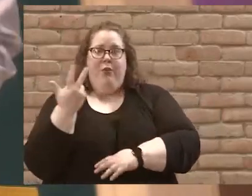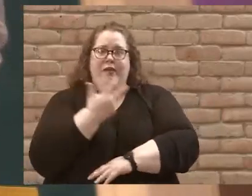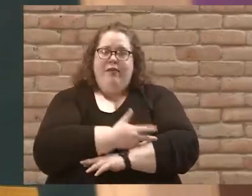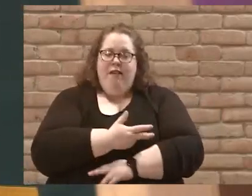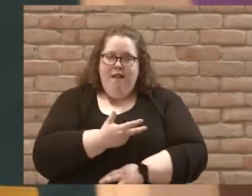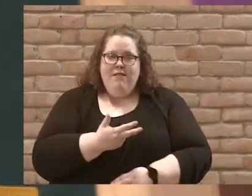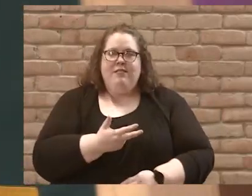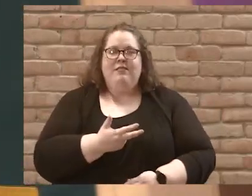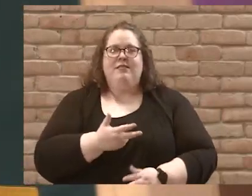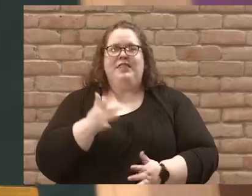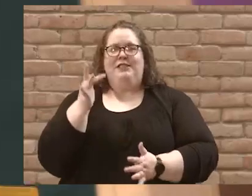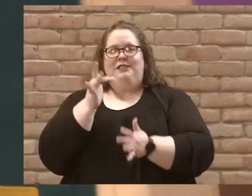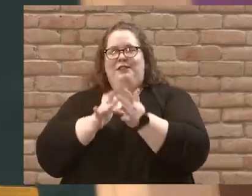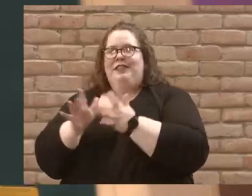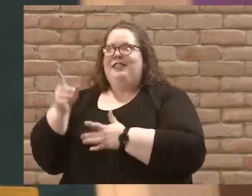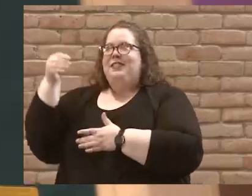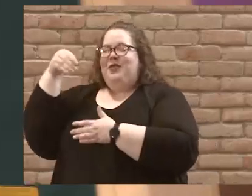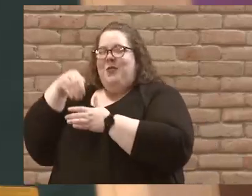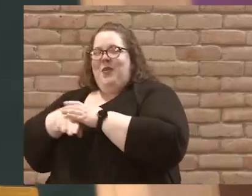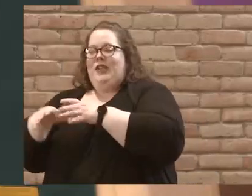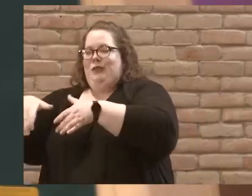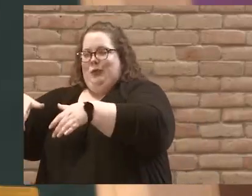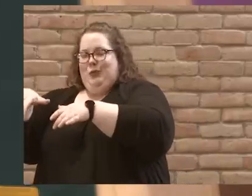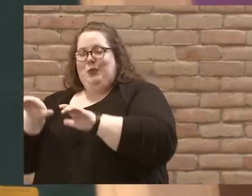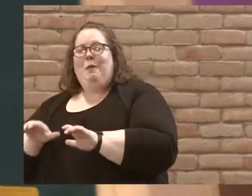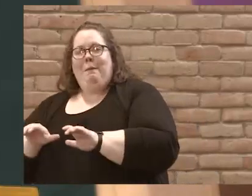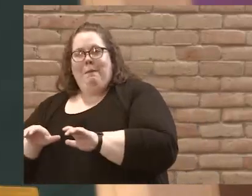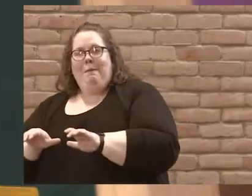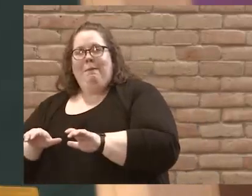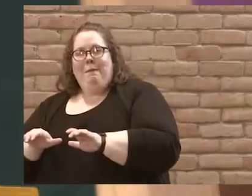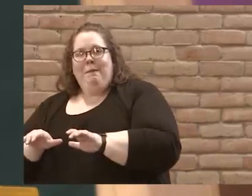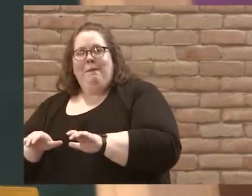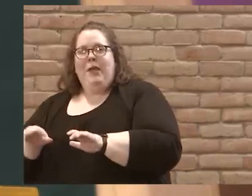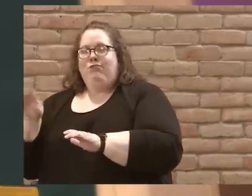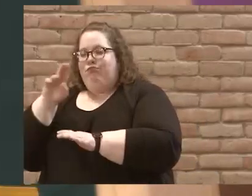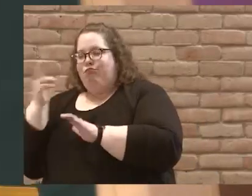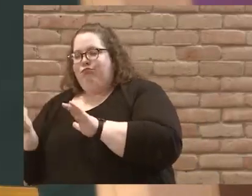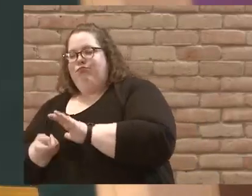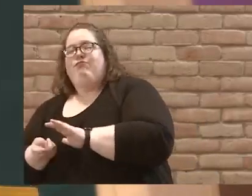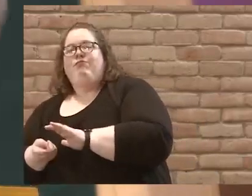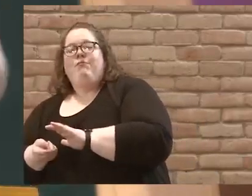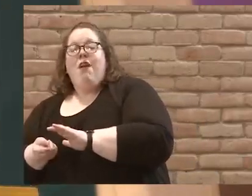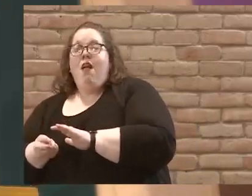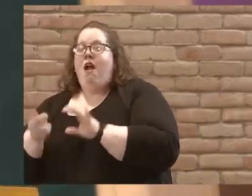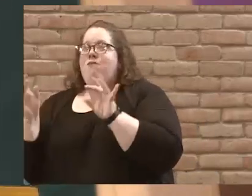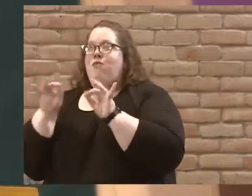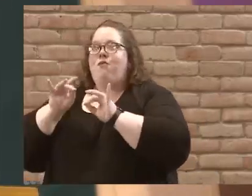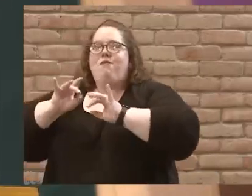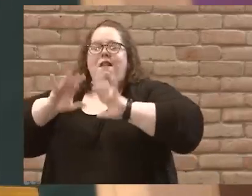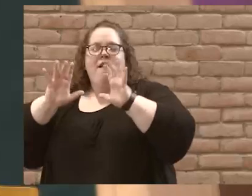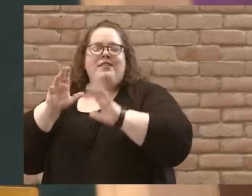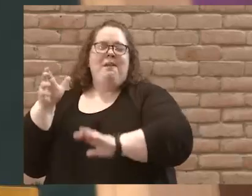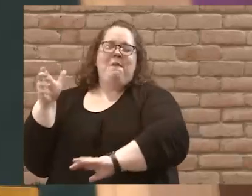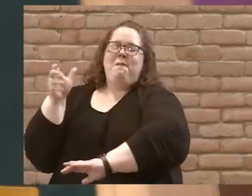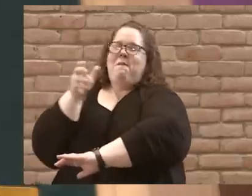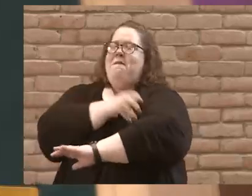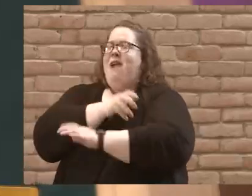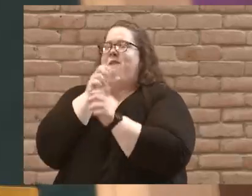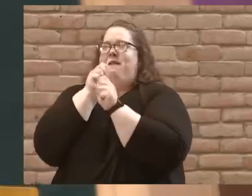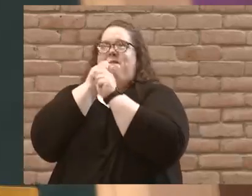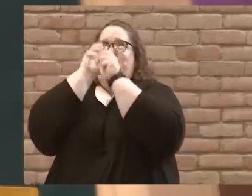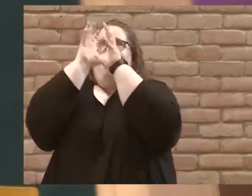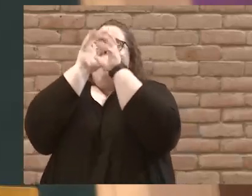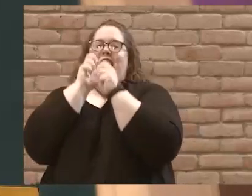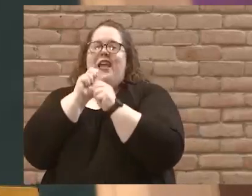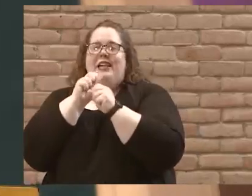went into the belly of the tomb before miraculously and powerfully in the most amazing of